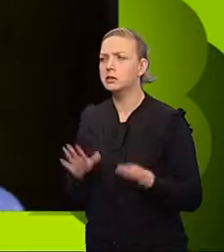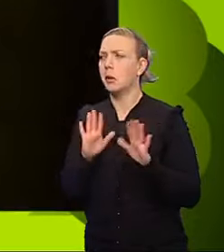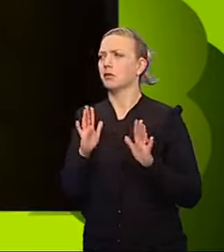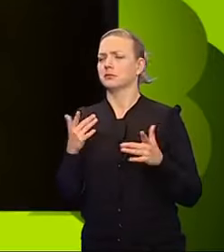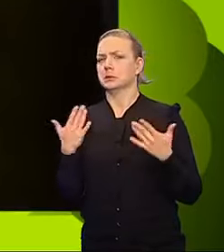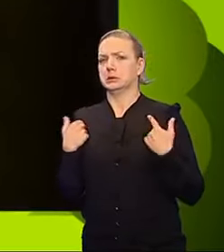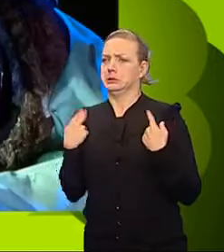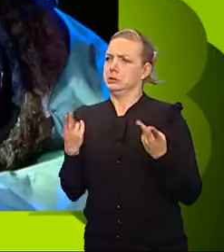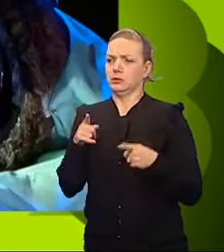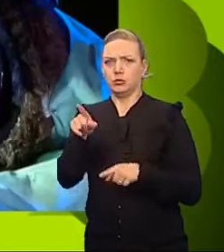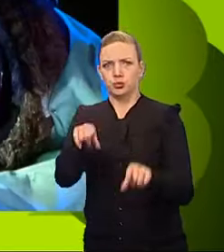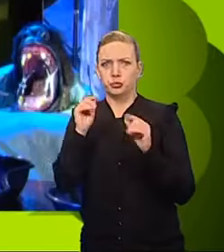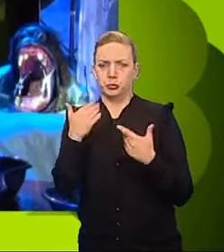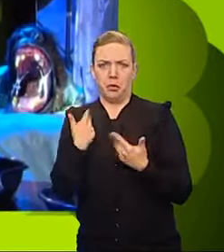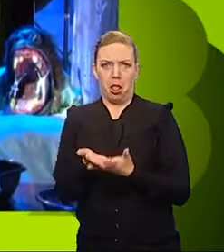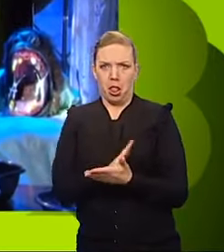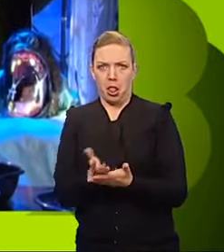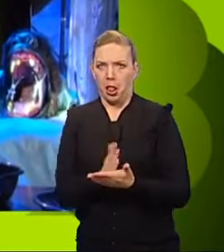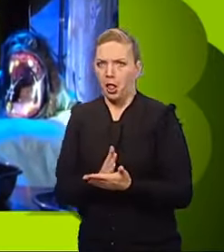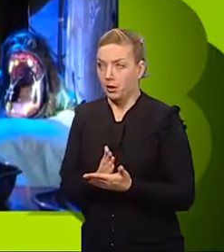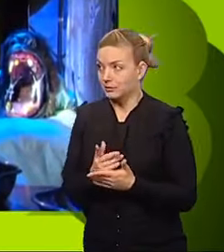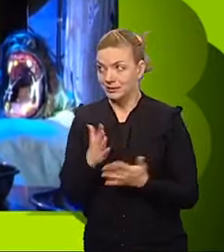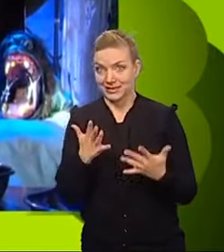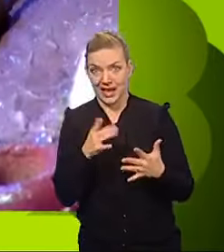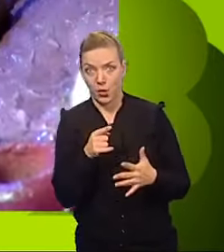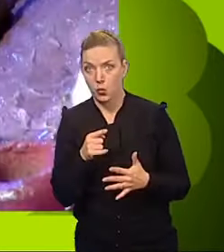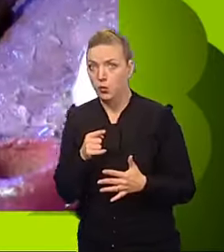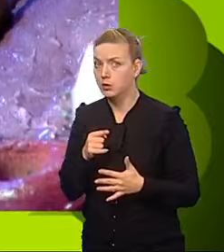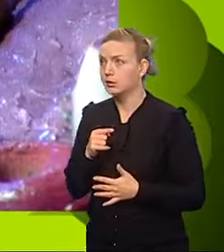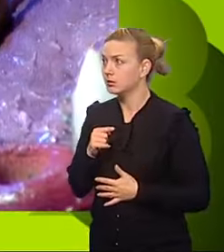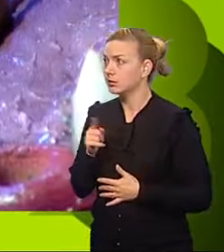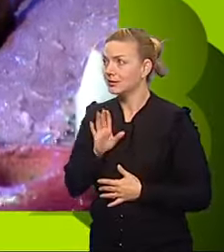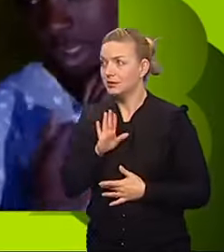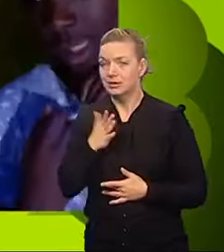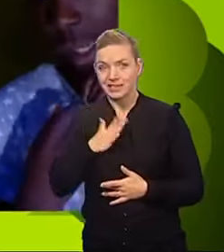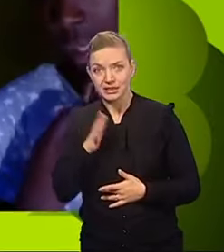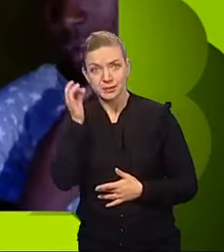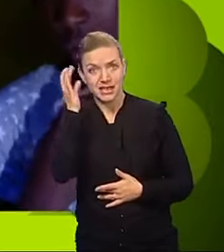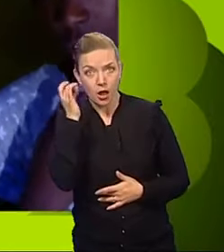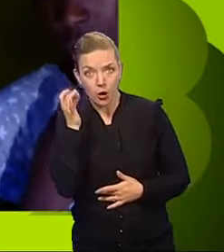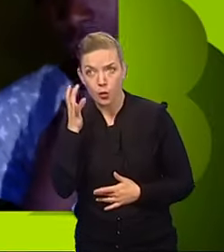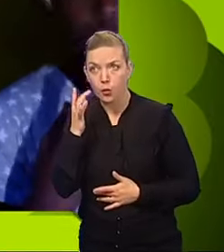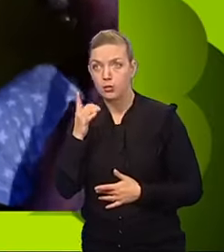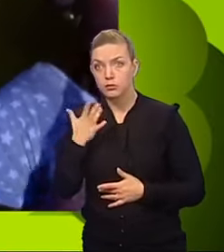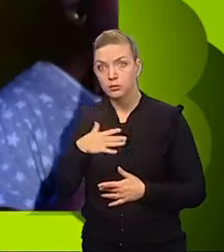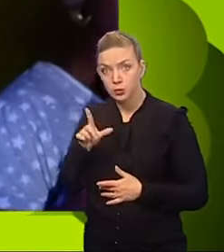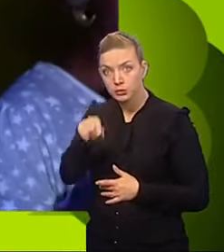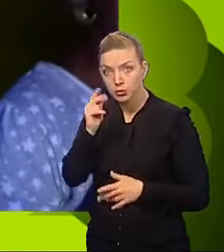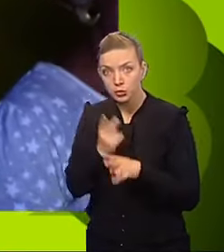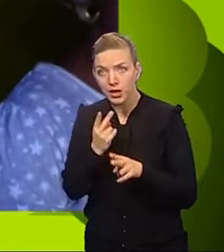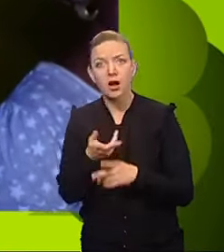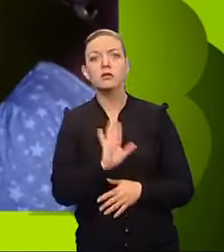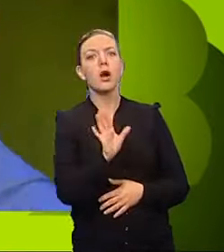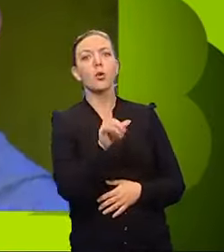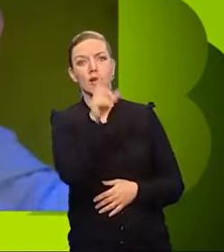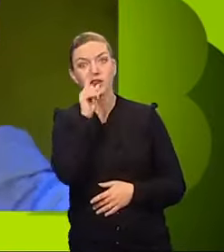which one to do. Now's your chance. That one? Okay. Not that one. needs to be yellow. Okay. Do you wanna choose again? Er, no, you can do it. You